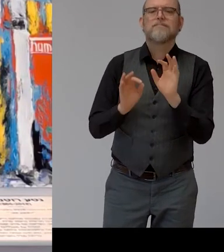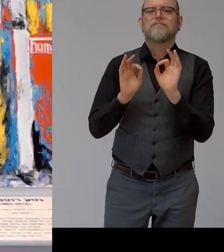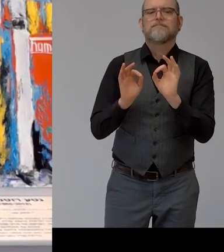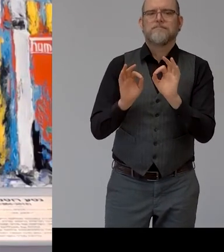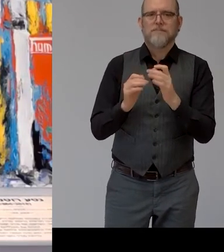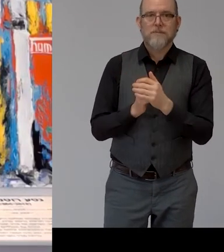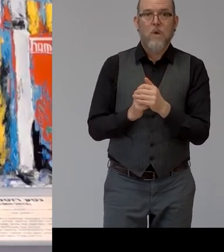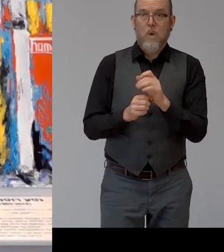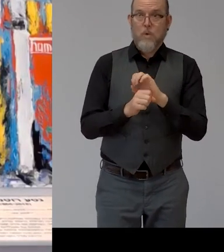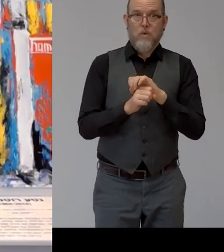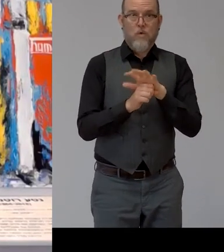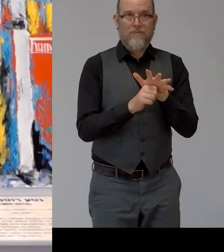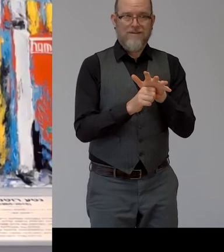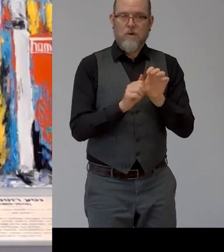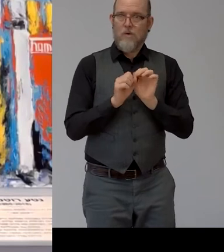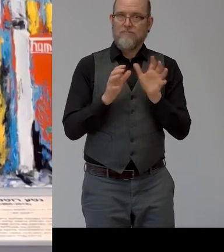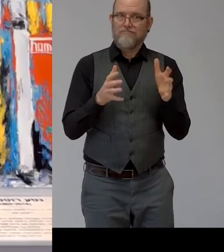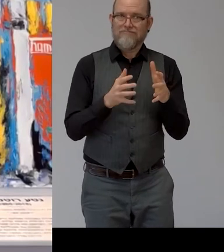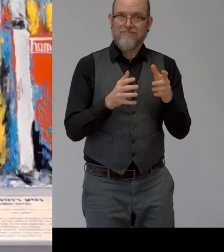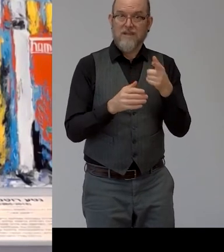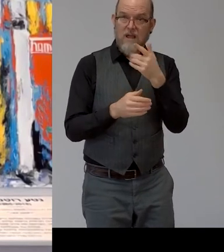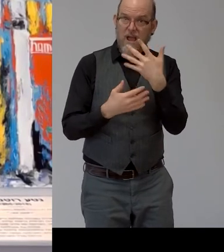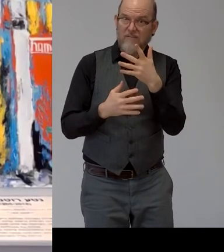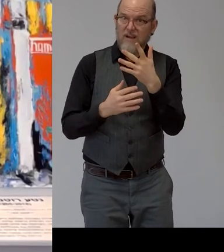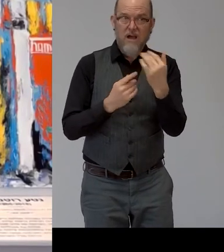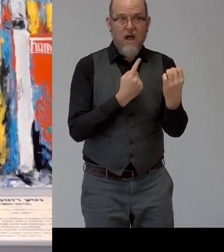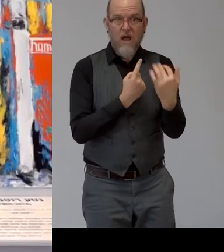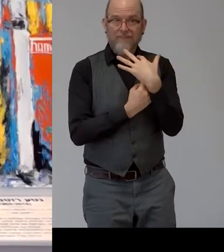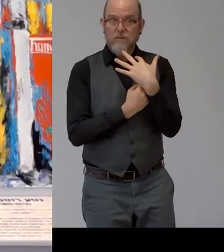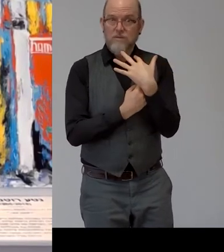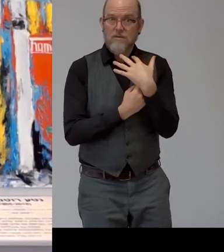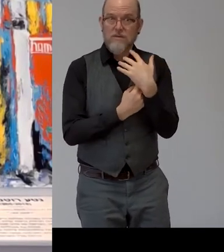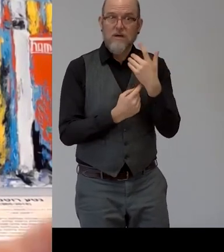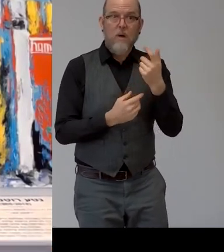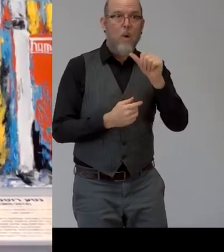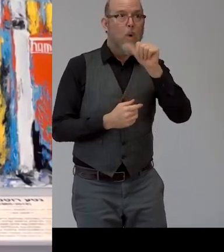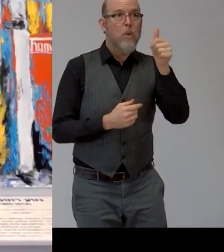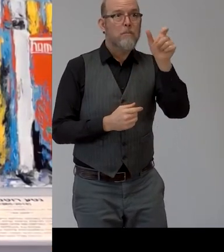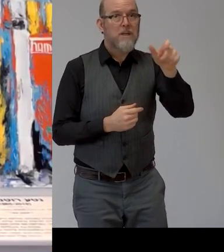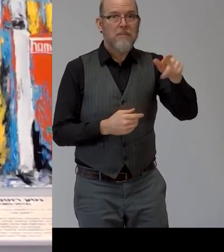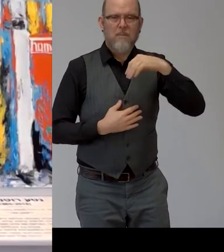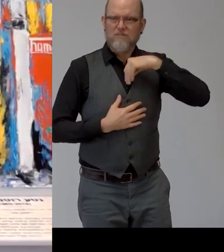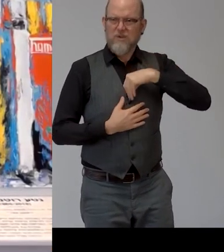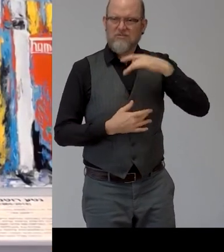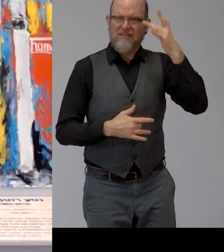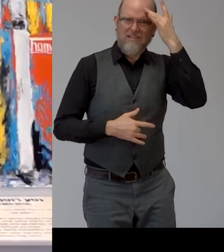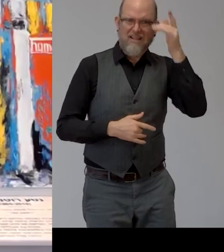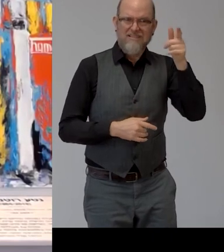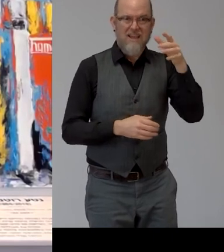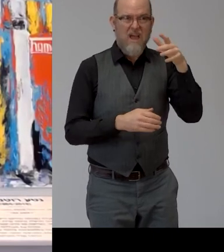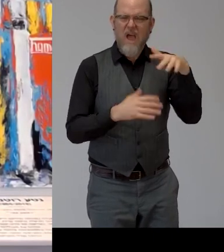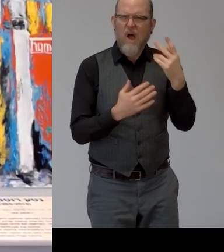affect you and to your knowledge other people with mental disabilities is it good bad what what do you think